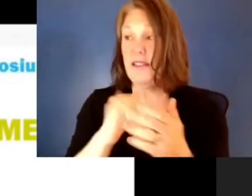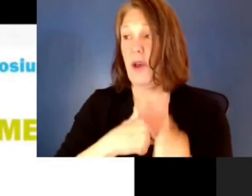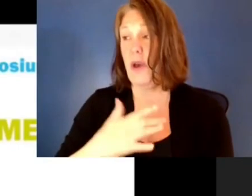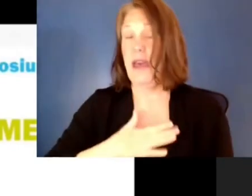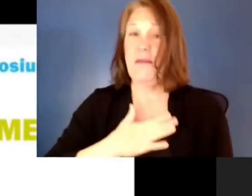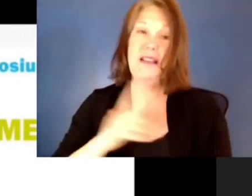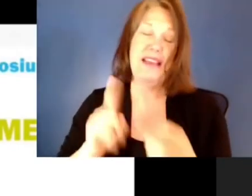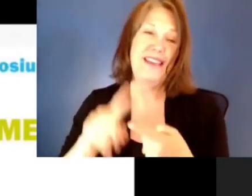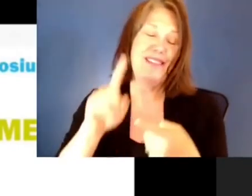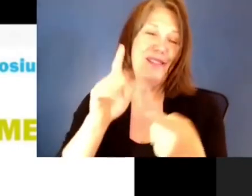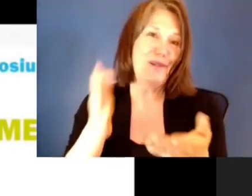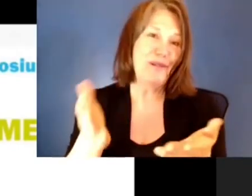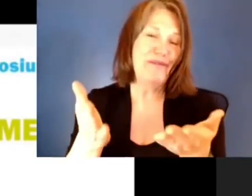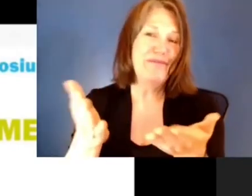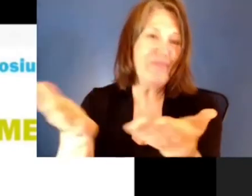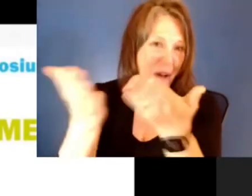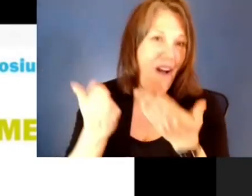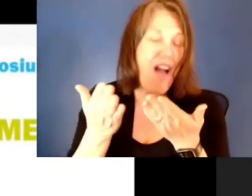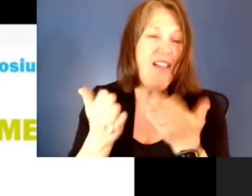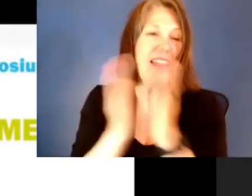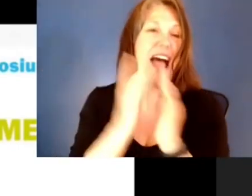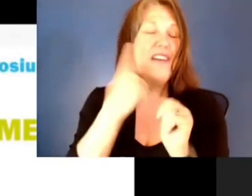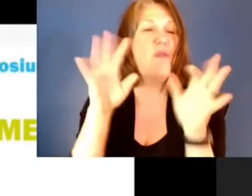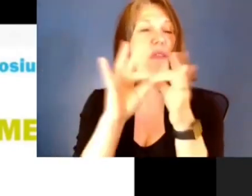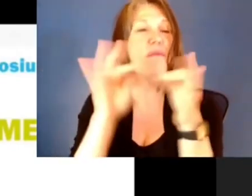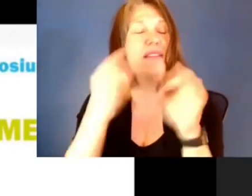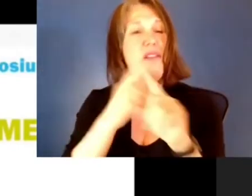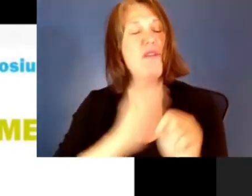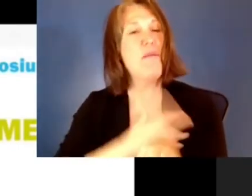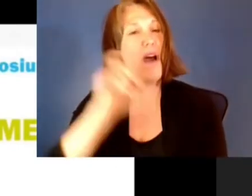ask for the message from our Governor, Tim Walz.